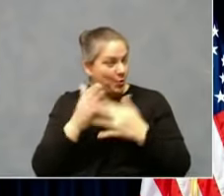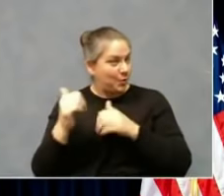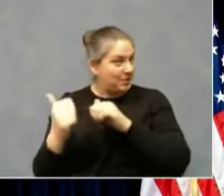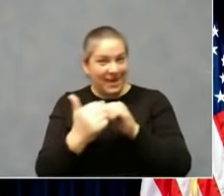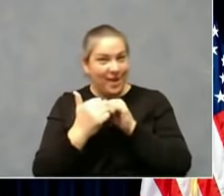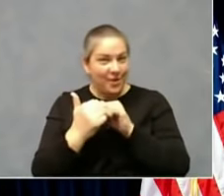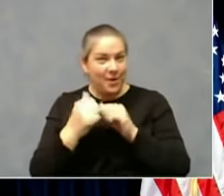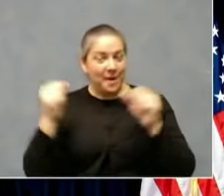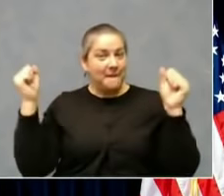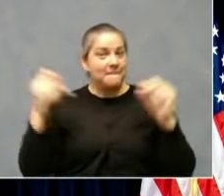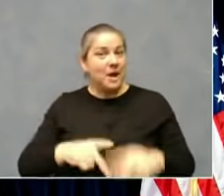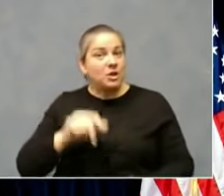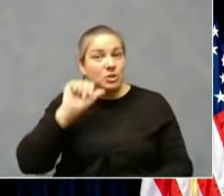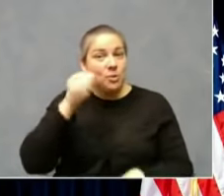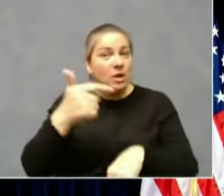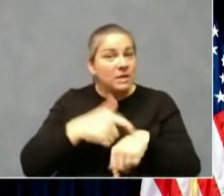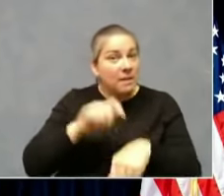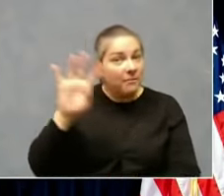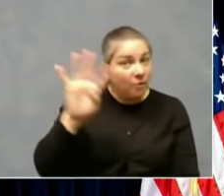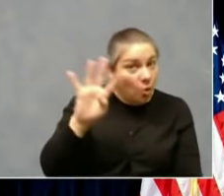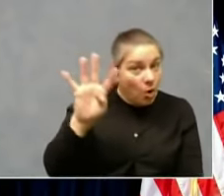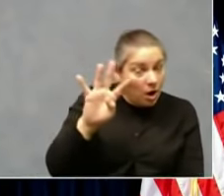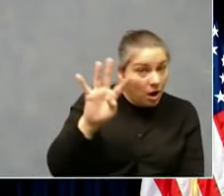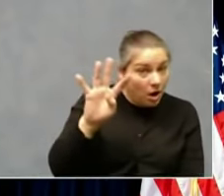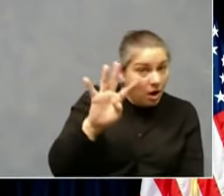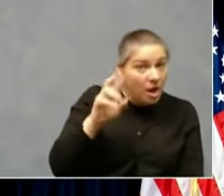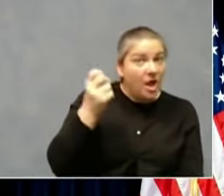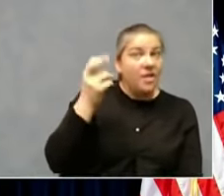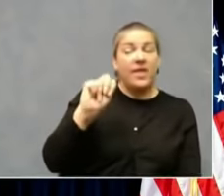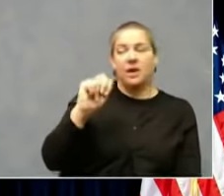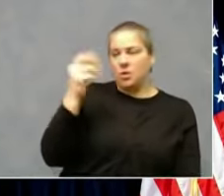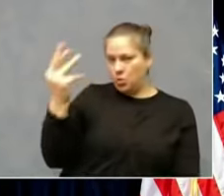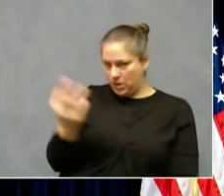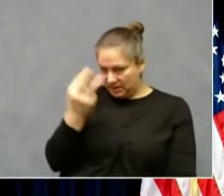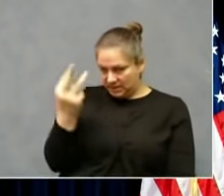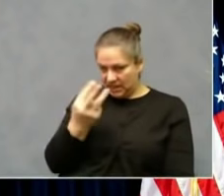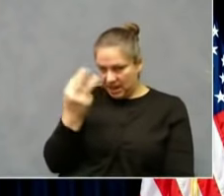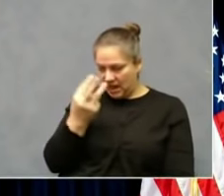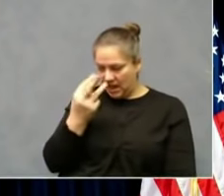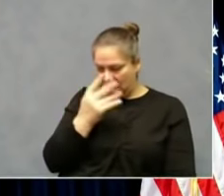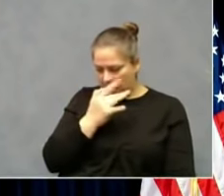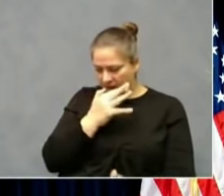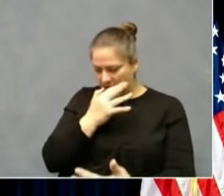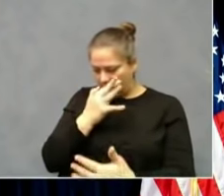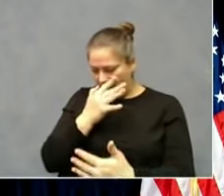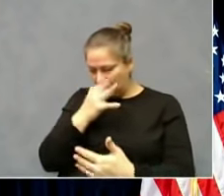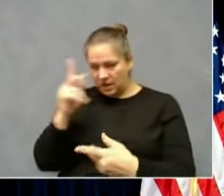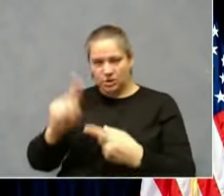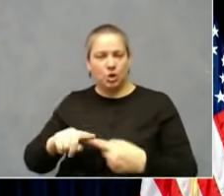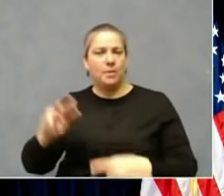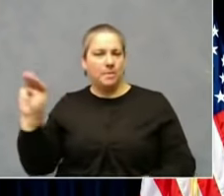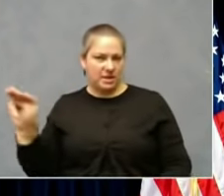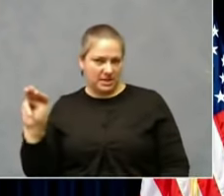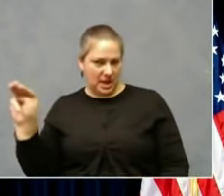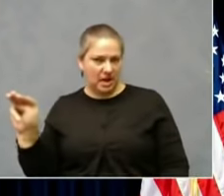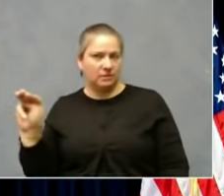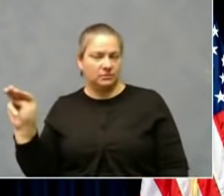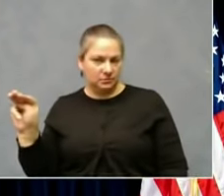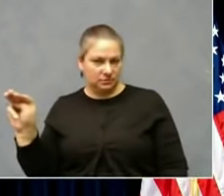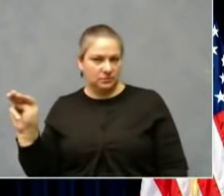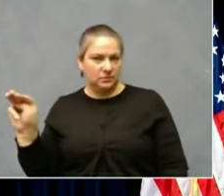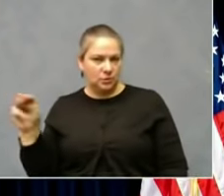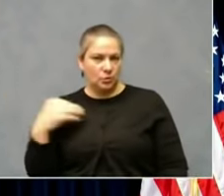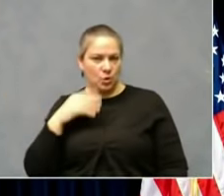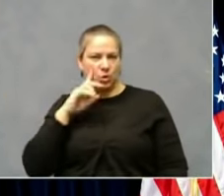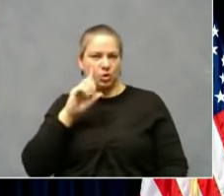four. And then Wednesday, all the way up until the next Monday, we'll be doing releases or videos. Let me